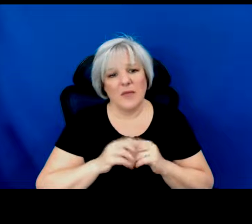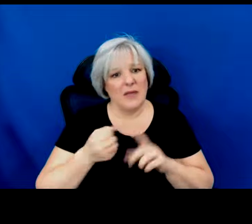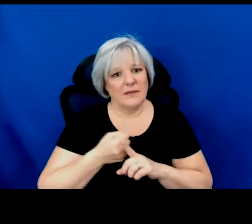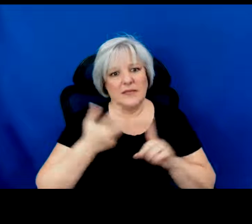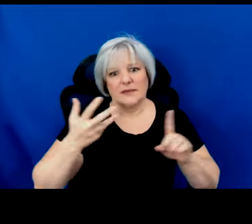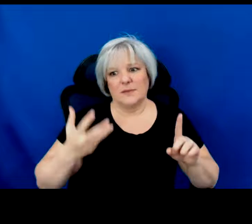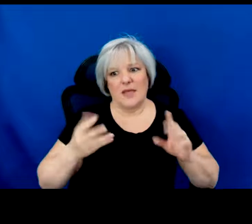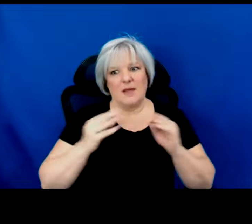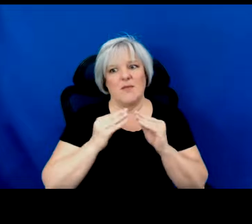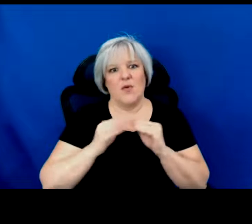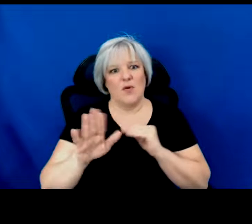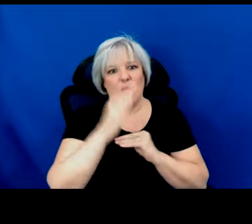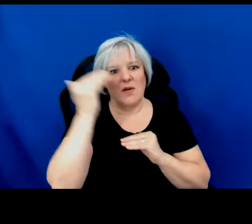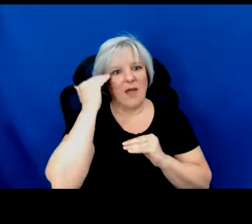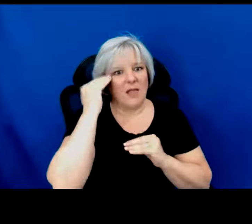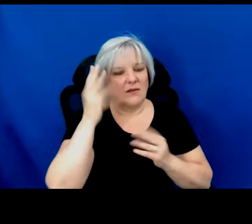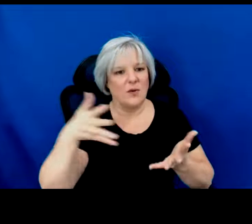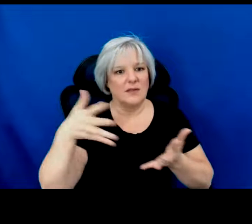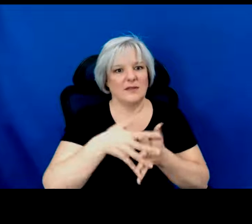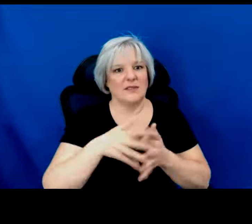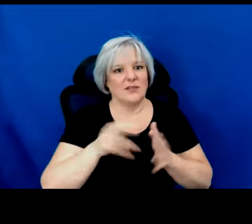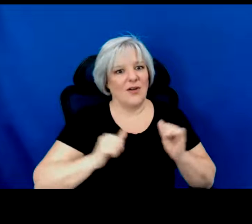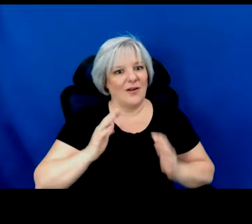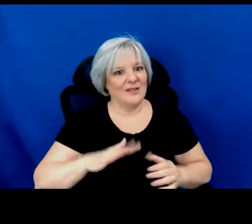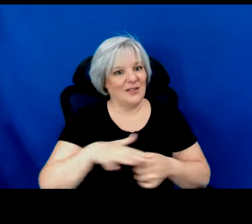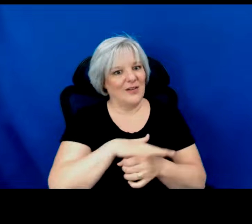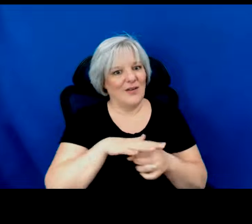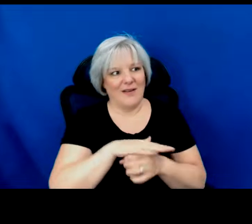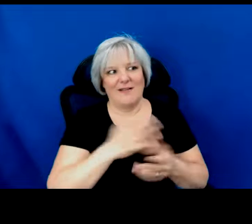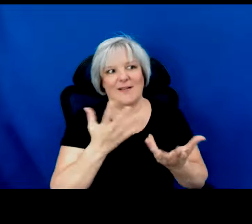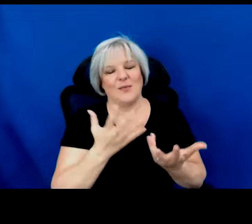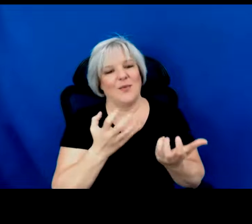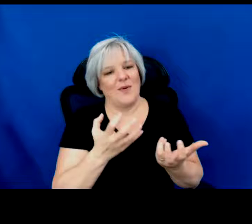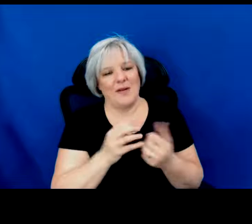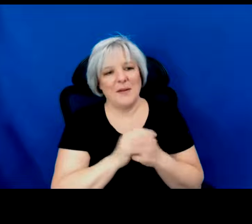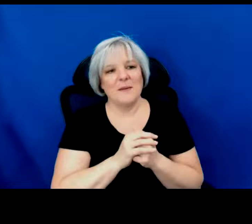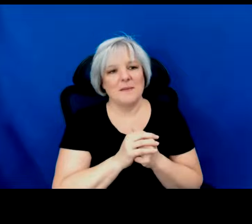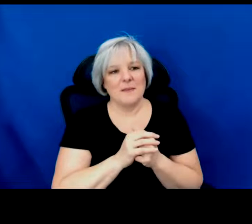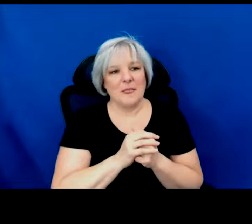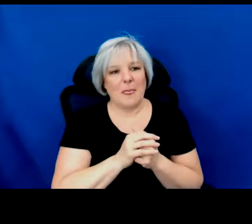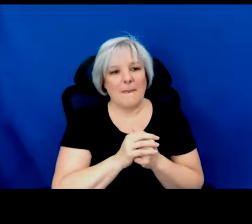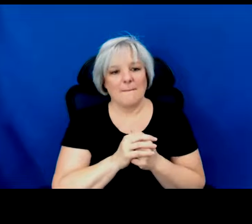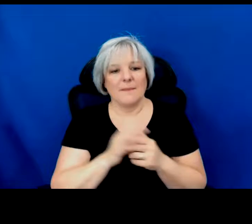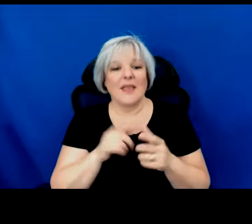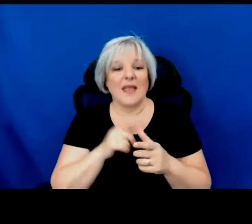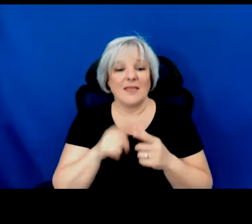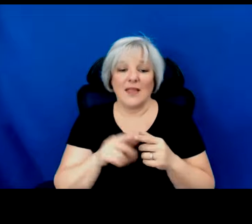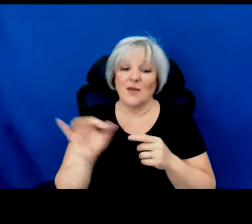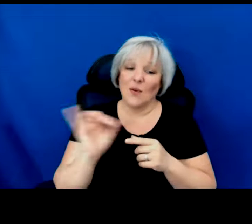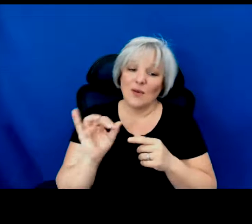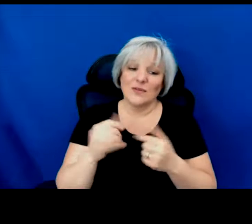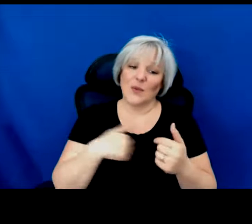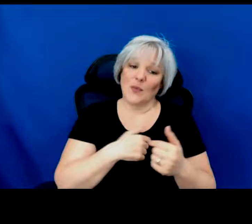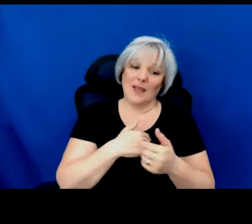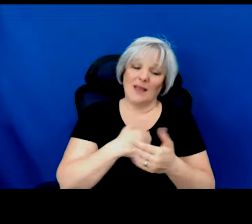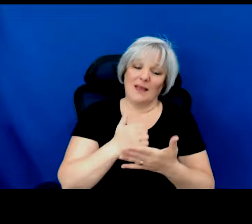expand your knowledge of Indigenous artists in your area. And then tangentially, we benefit as well